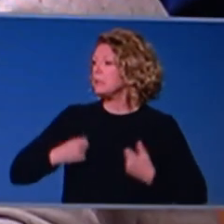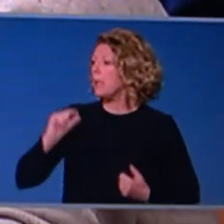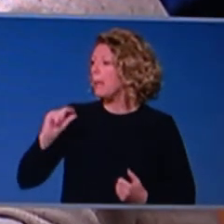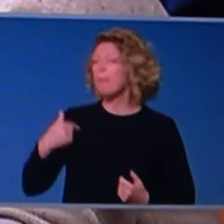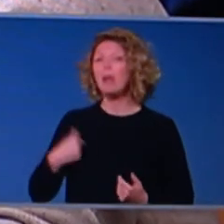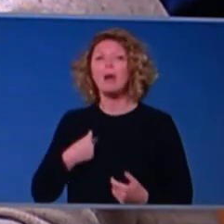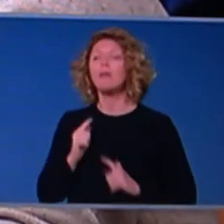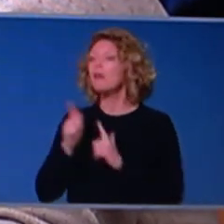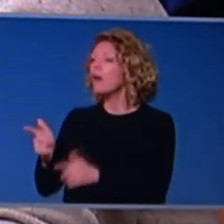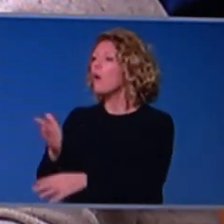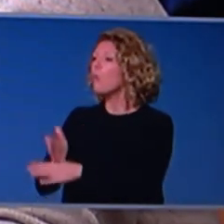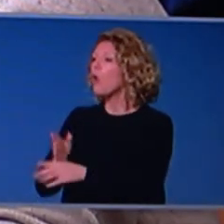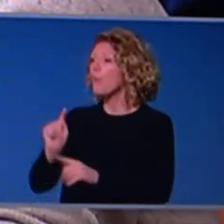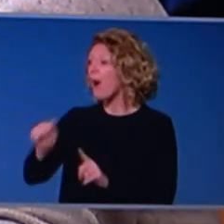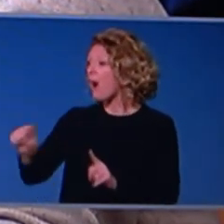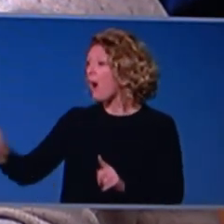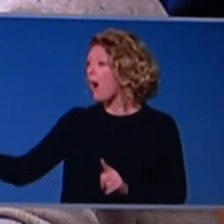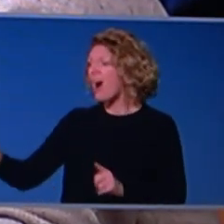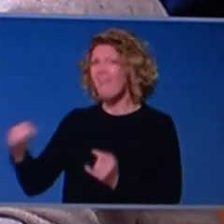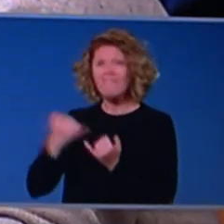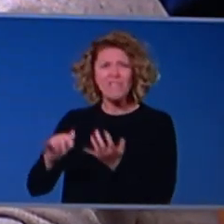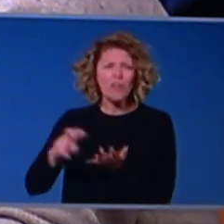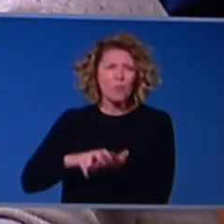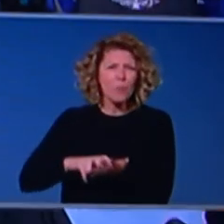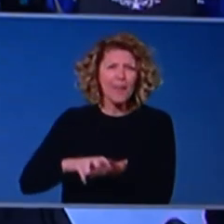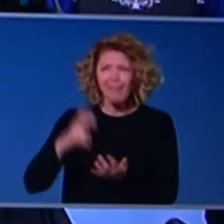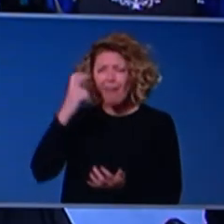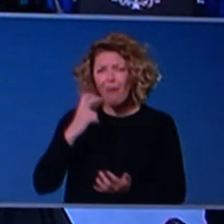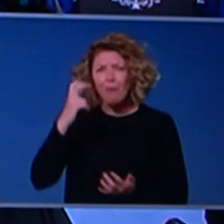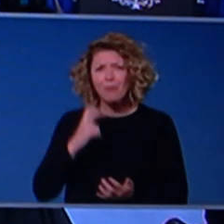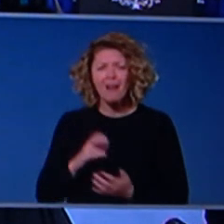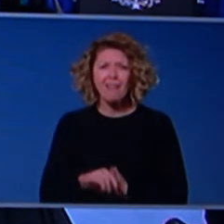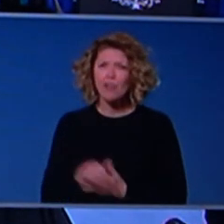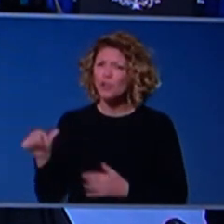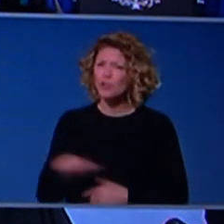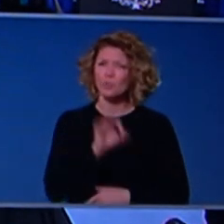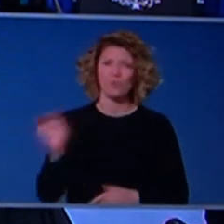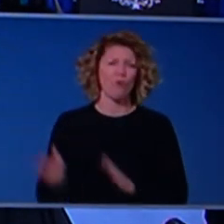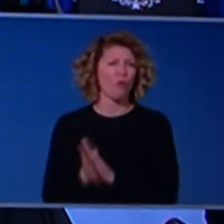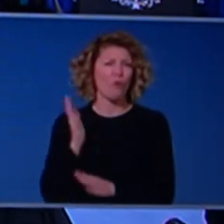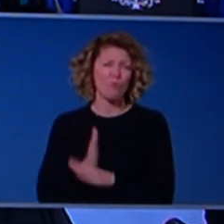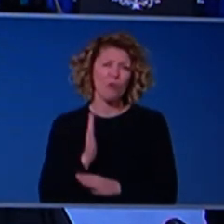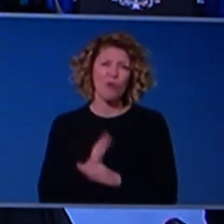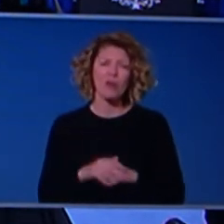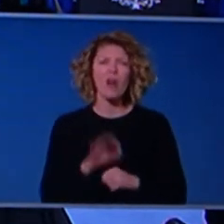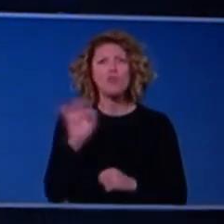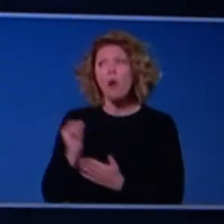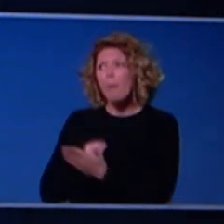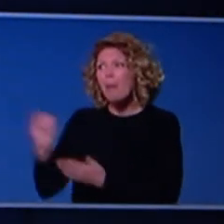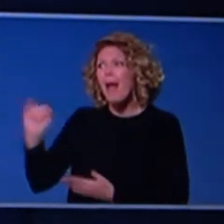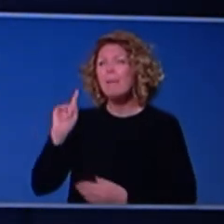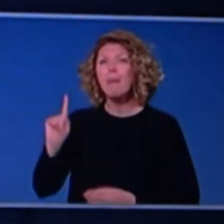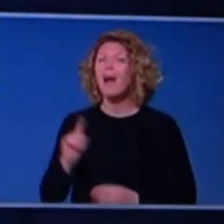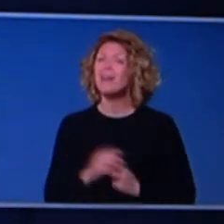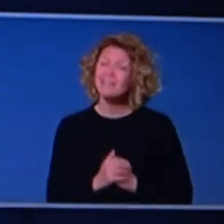frail for a considerable period of time. Uh, and that, that's not, this is not a finger pointing or a blame exercise. It's a very, very unfortunate circumstance